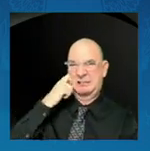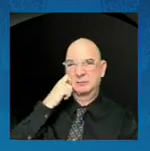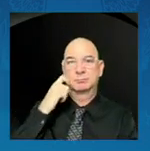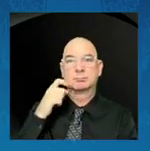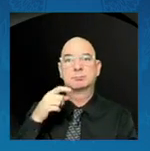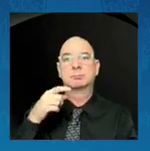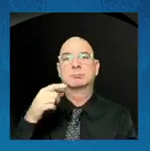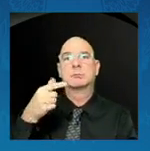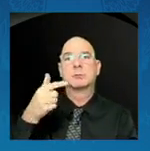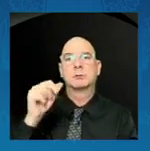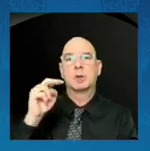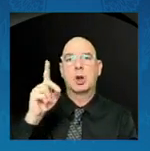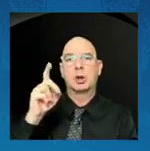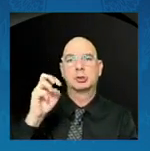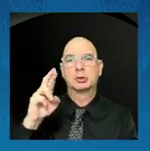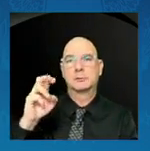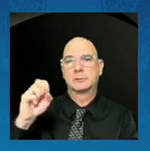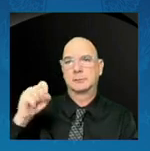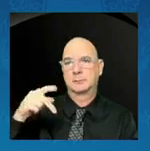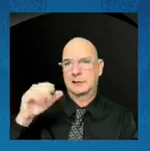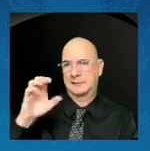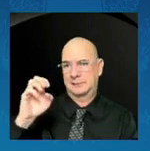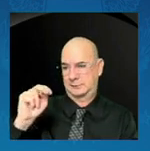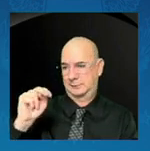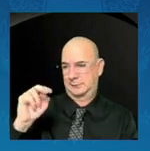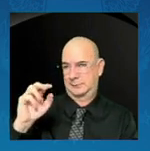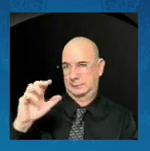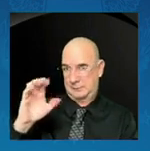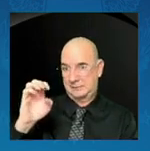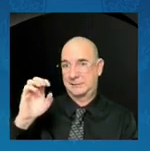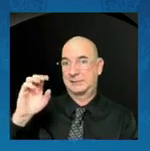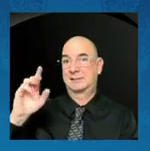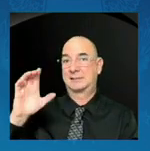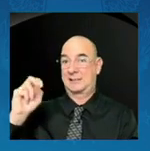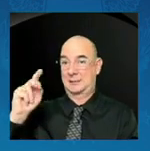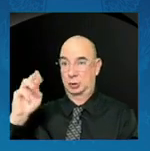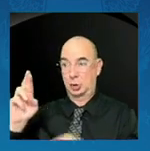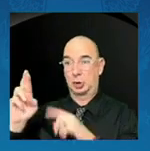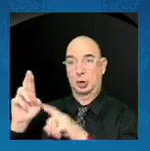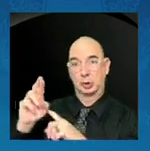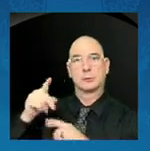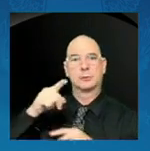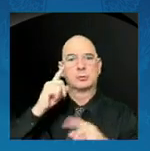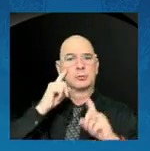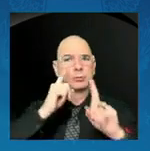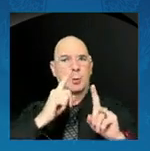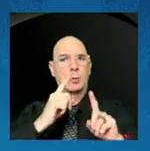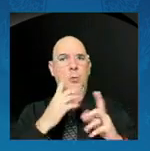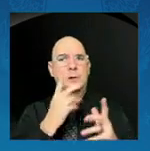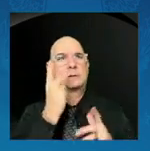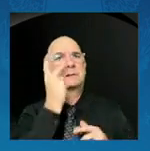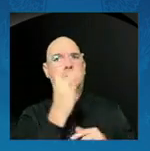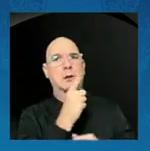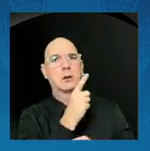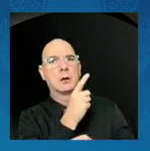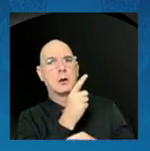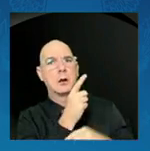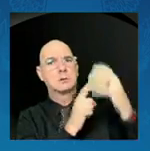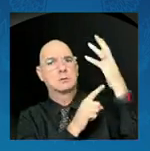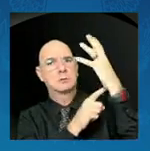And I was honored to be the first to view images from the satellite that has been named Landsat 9.